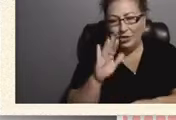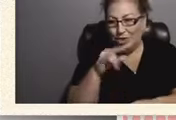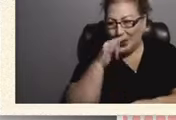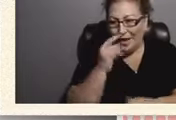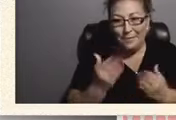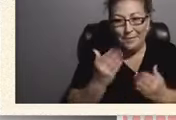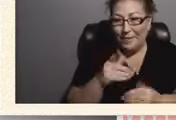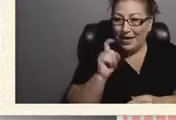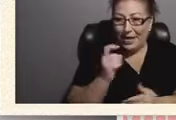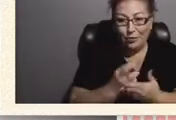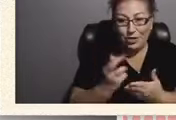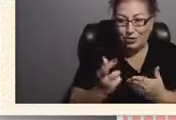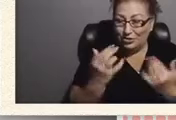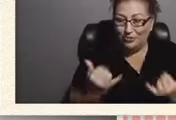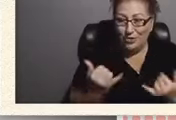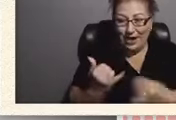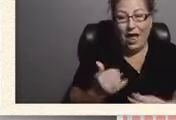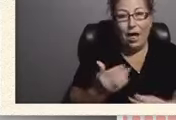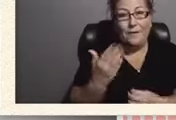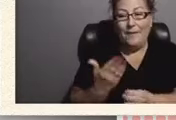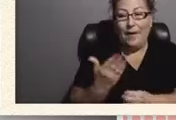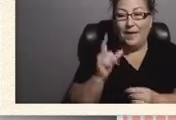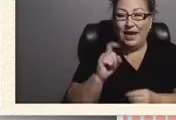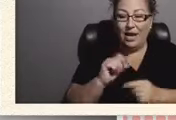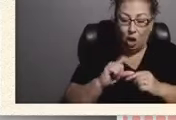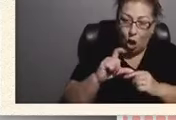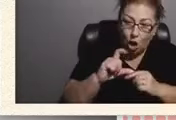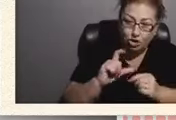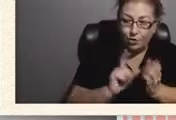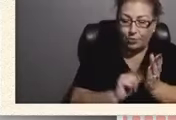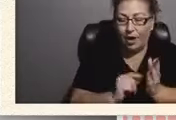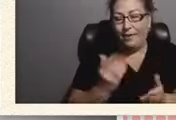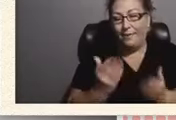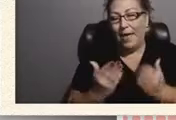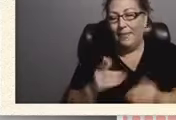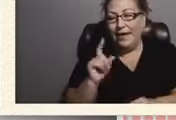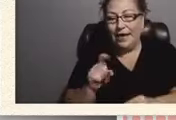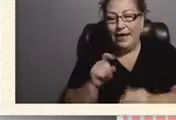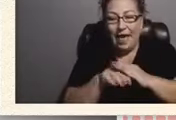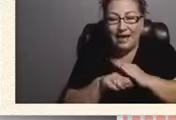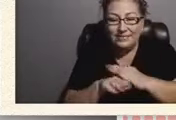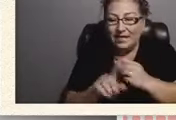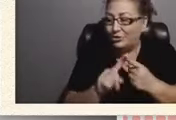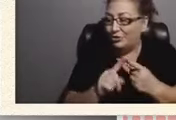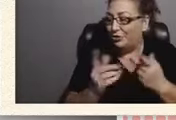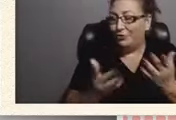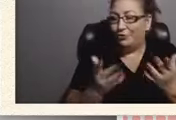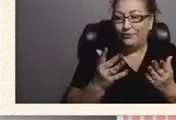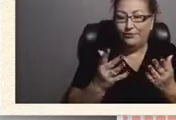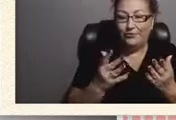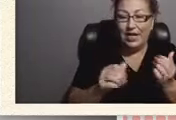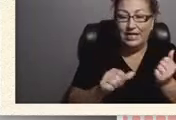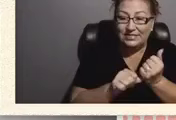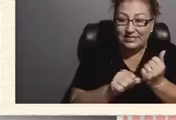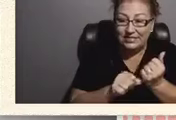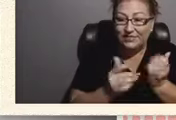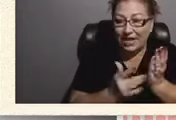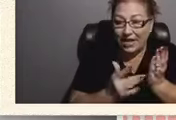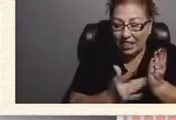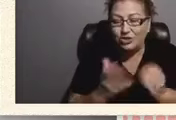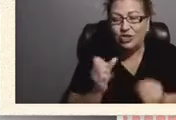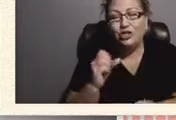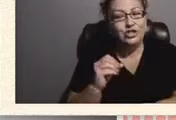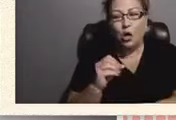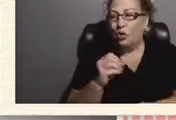He may need larger print. He may need, uh, access to, um, assistive technology. So you don't want to